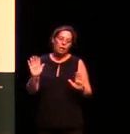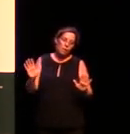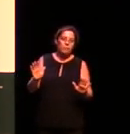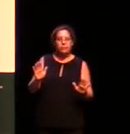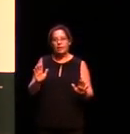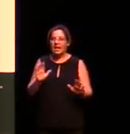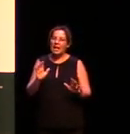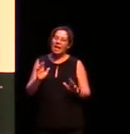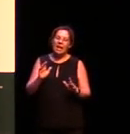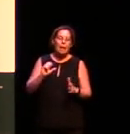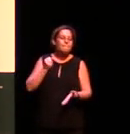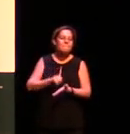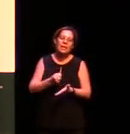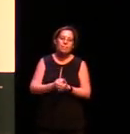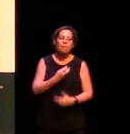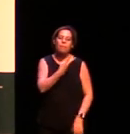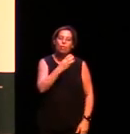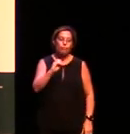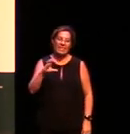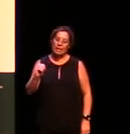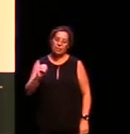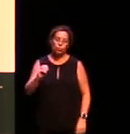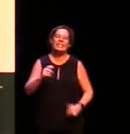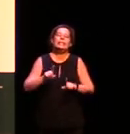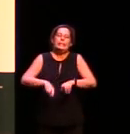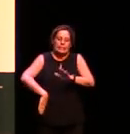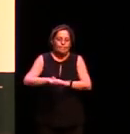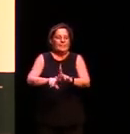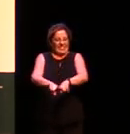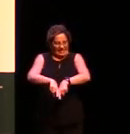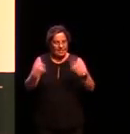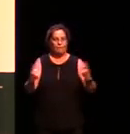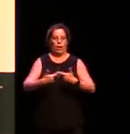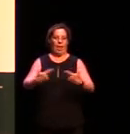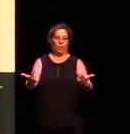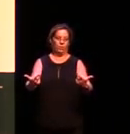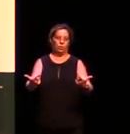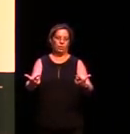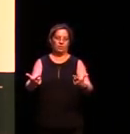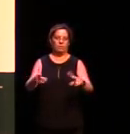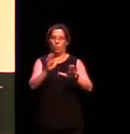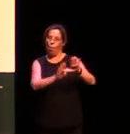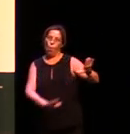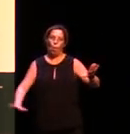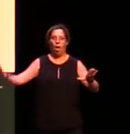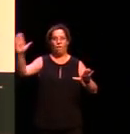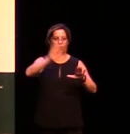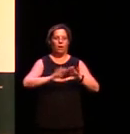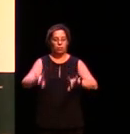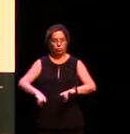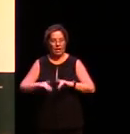least 300 very distinct languages across the Australian continent so as different as Hindi and